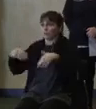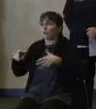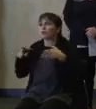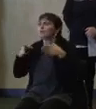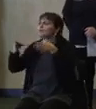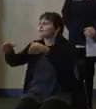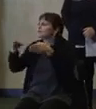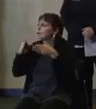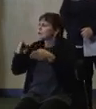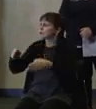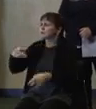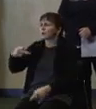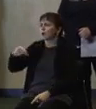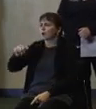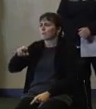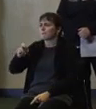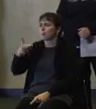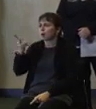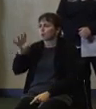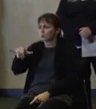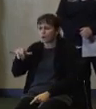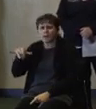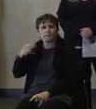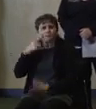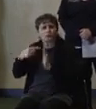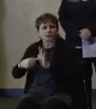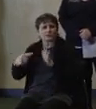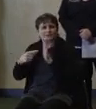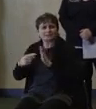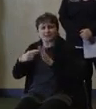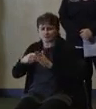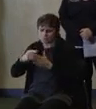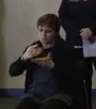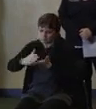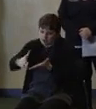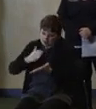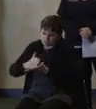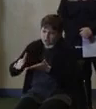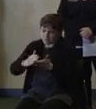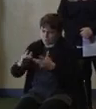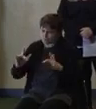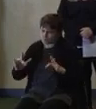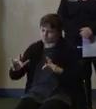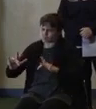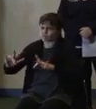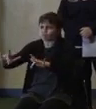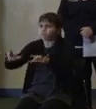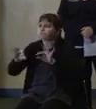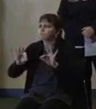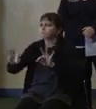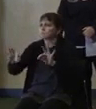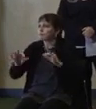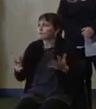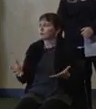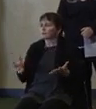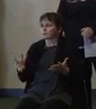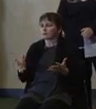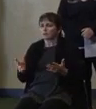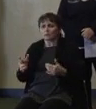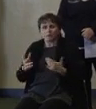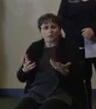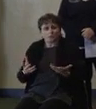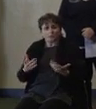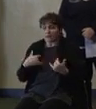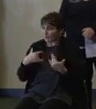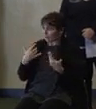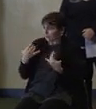parkway, by example, clear down to the blacktop the morning, not after, but the second morning of the storm that